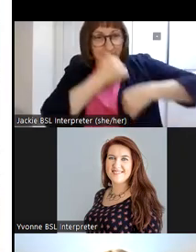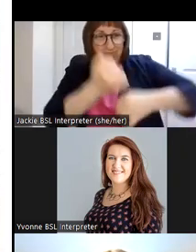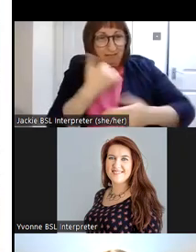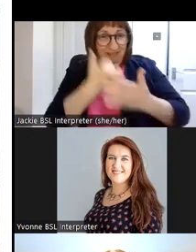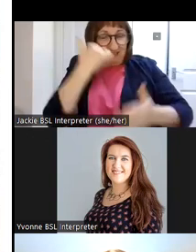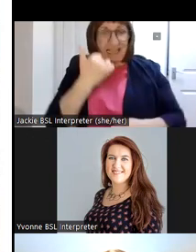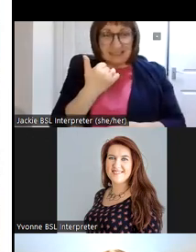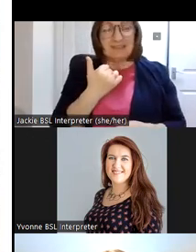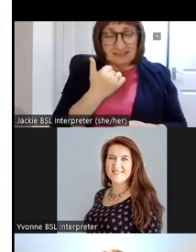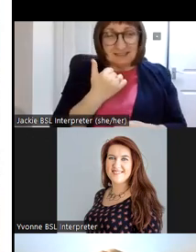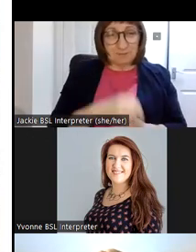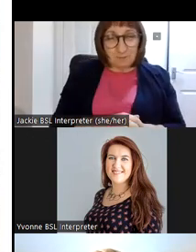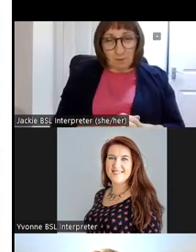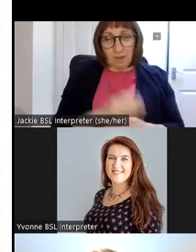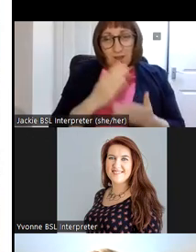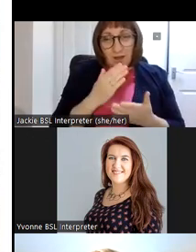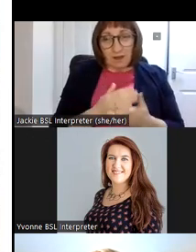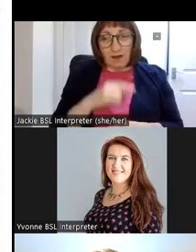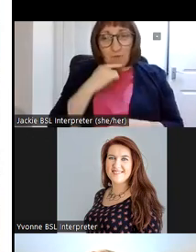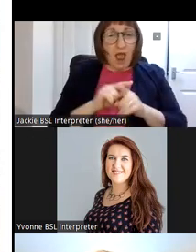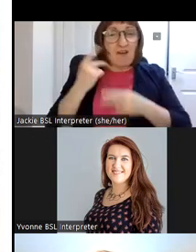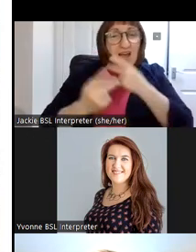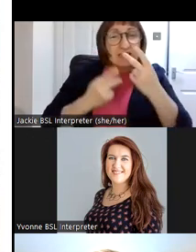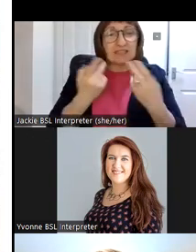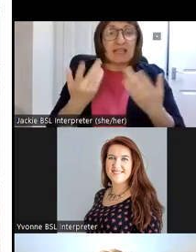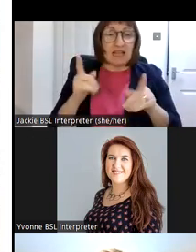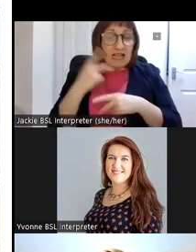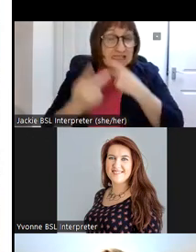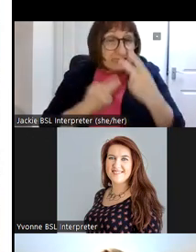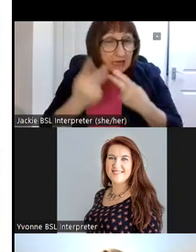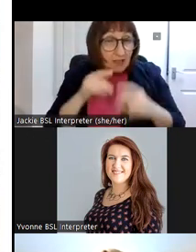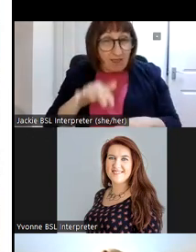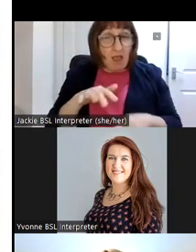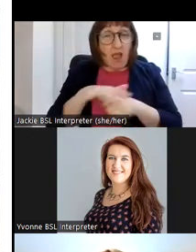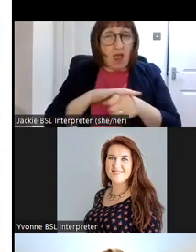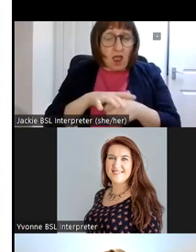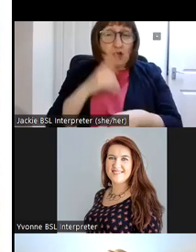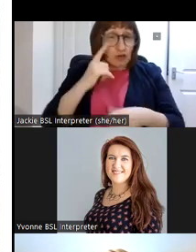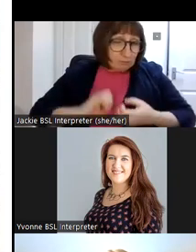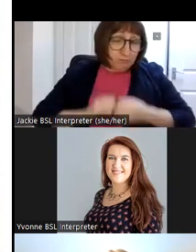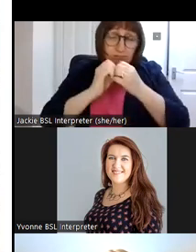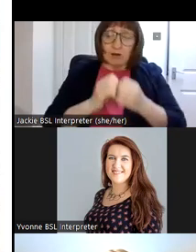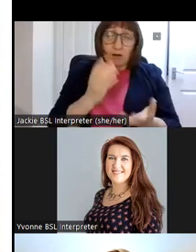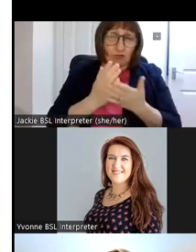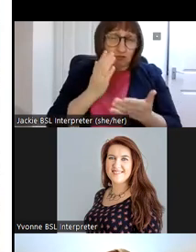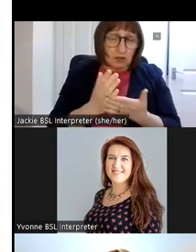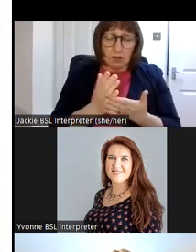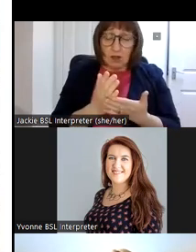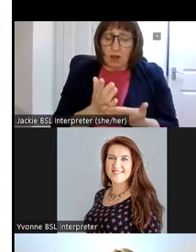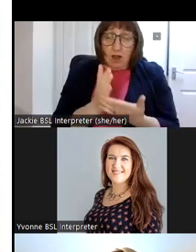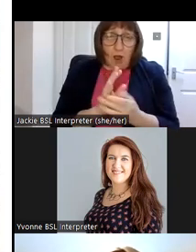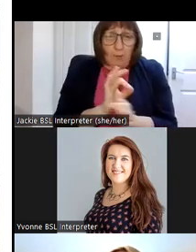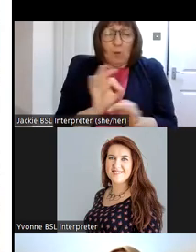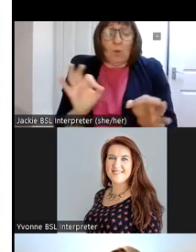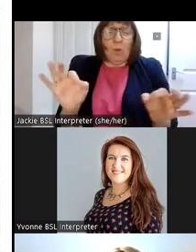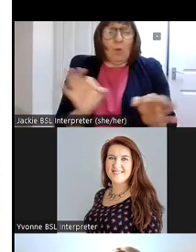so um we had shano singer sorka darosha she composed a really haunting tune actually